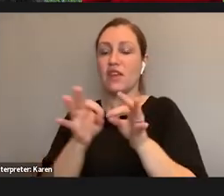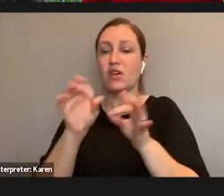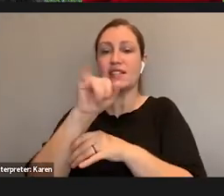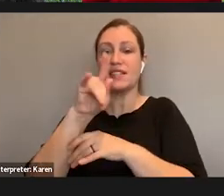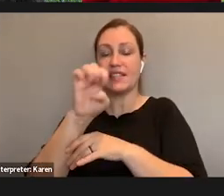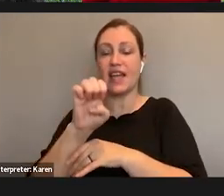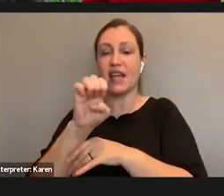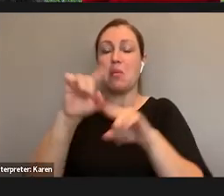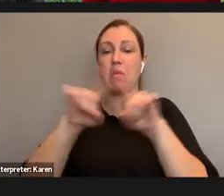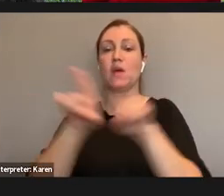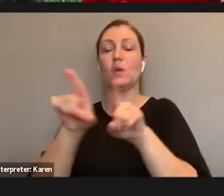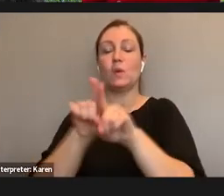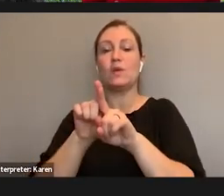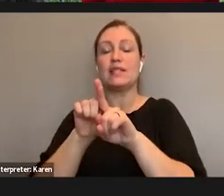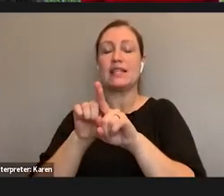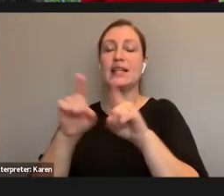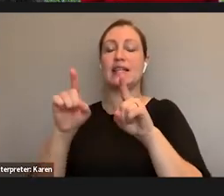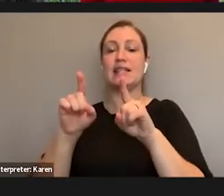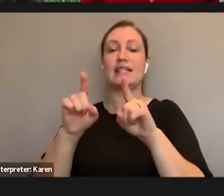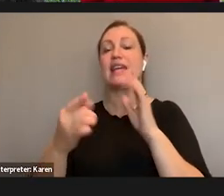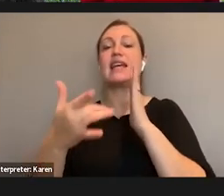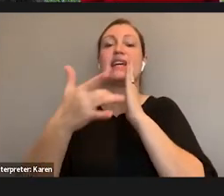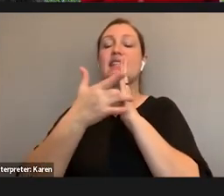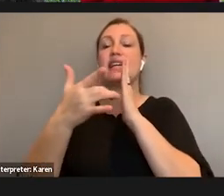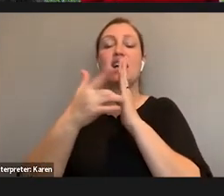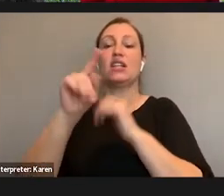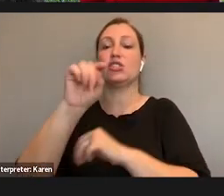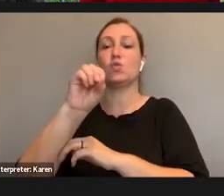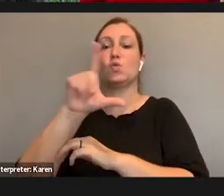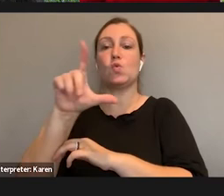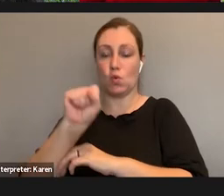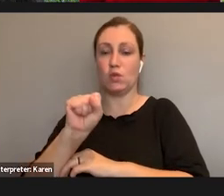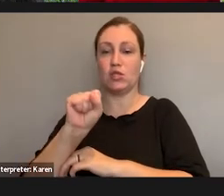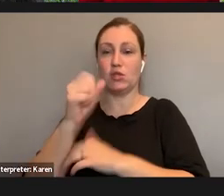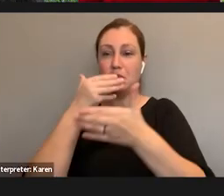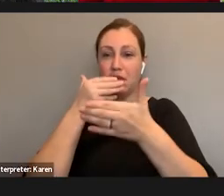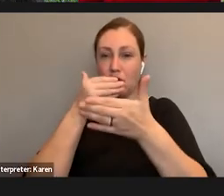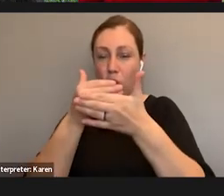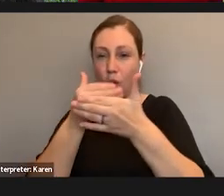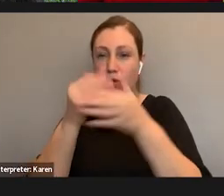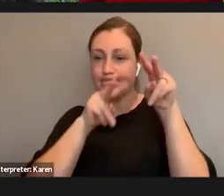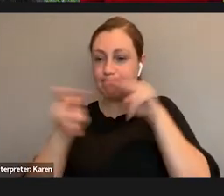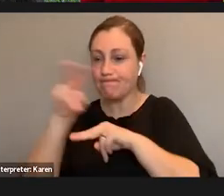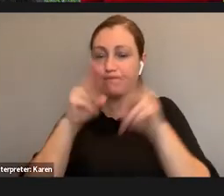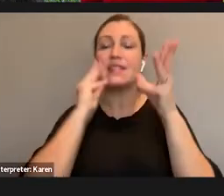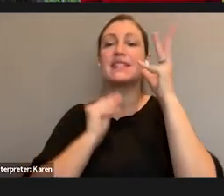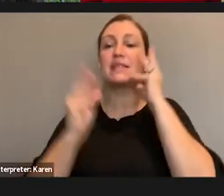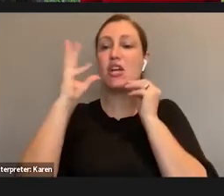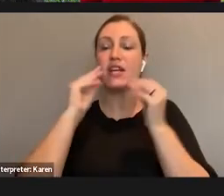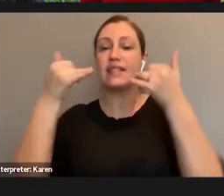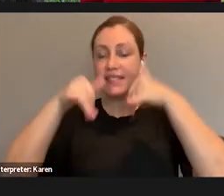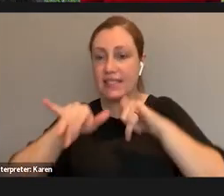telecommunications tools to bring them into the activities that were going on in the field.